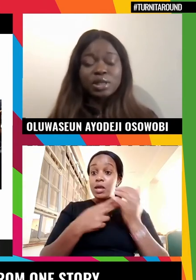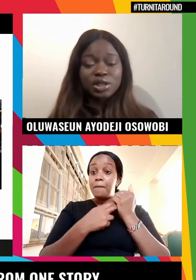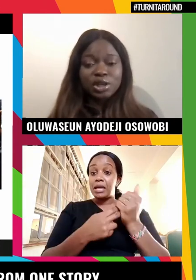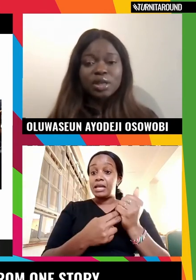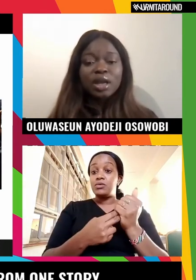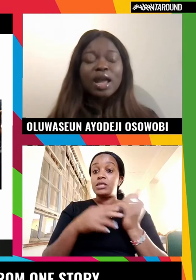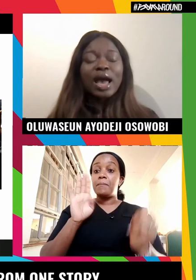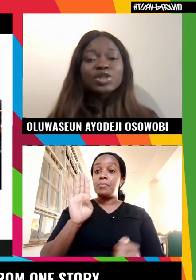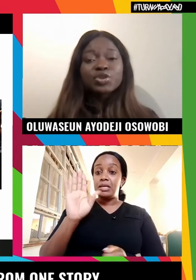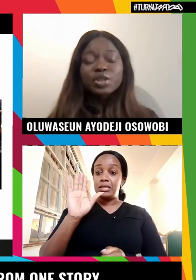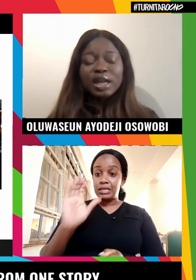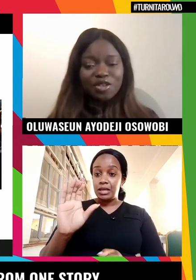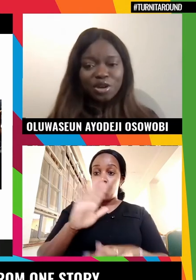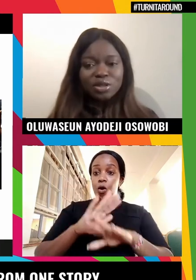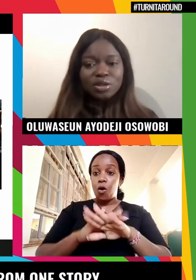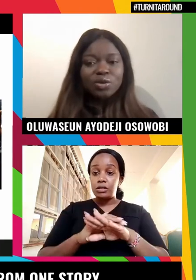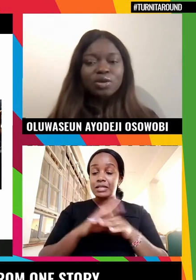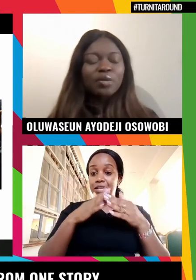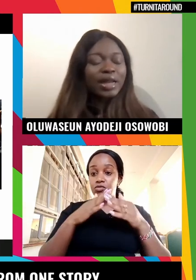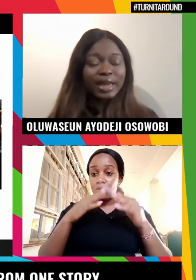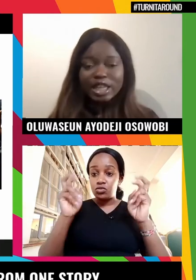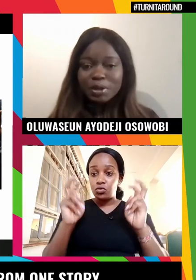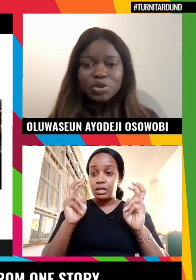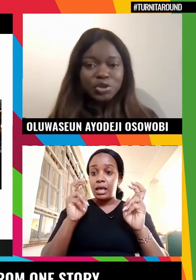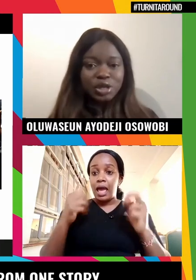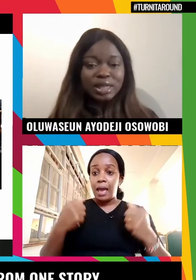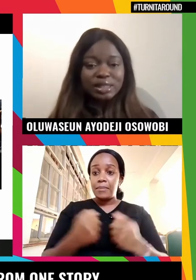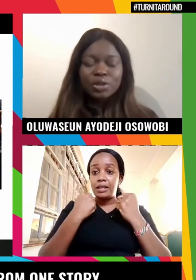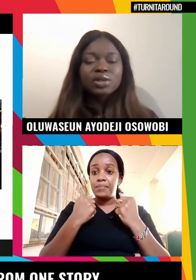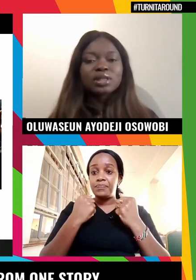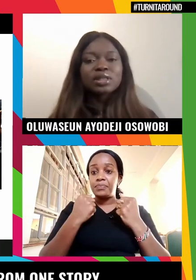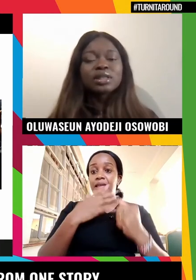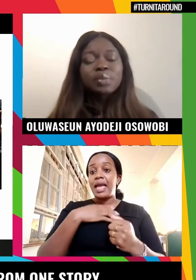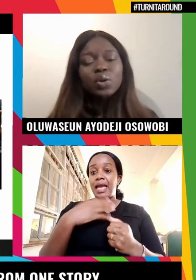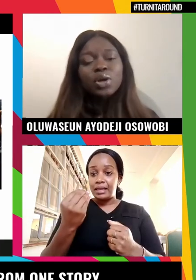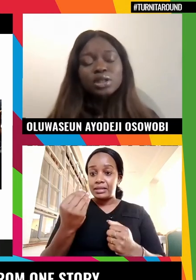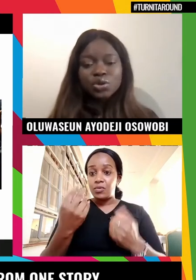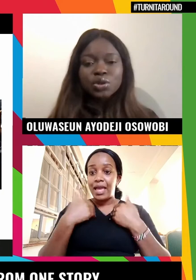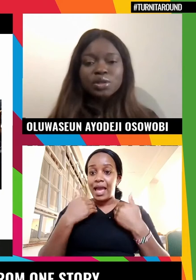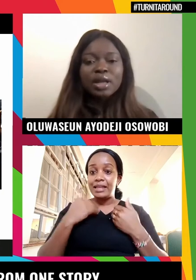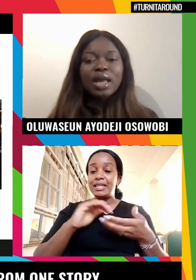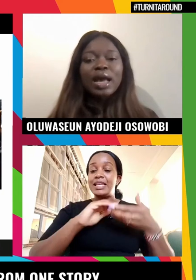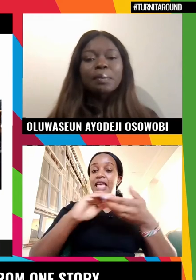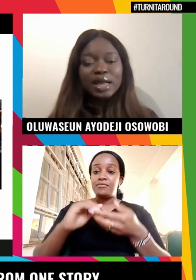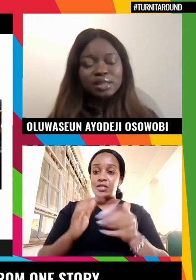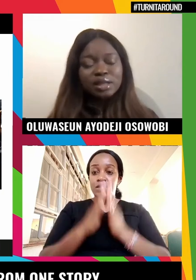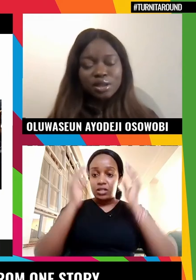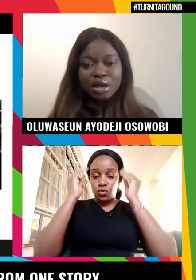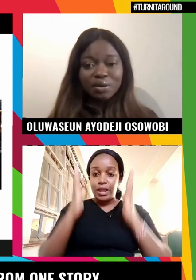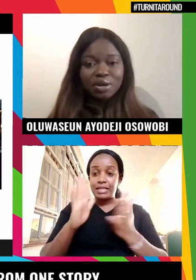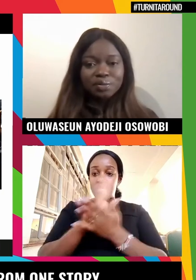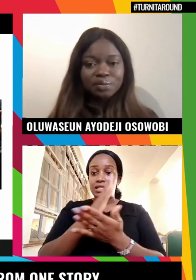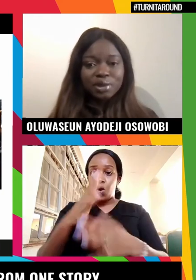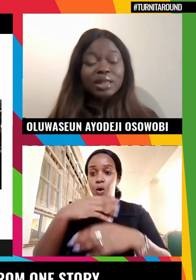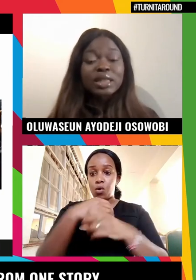documentation, and through that effort and engagement with students and stakeholders, the bill was introduced and passed the